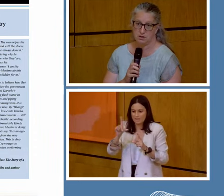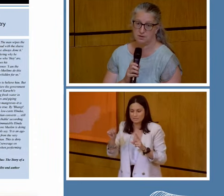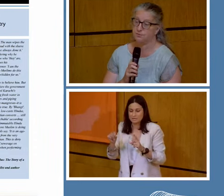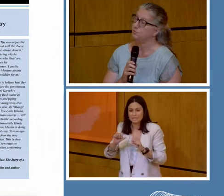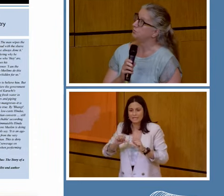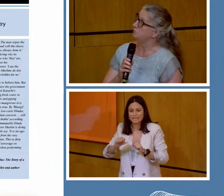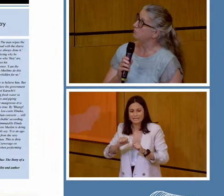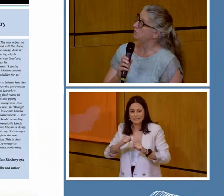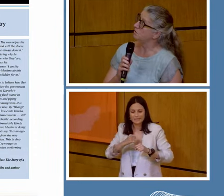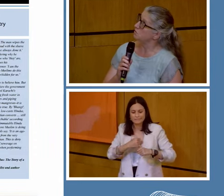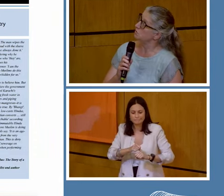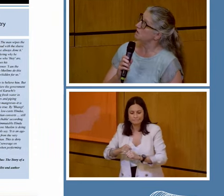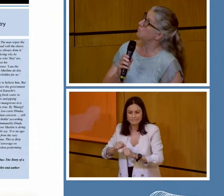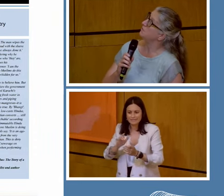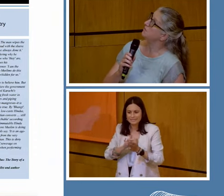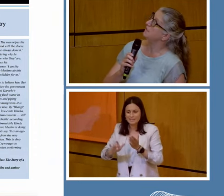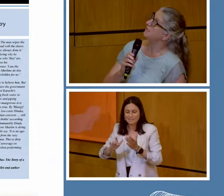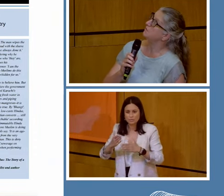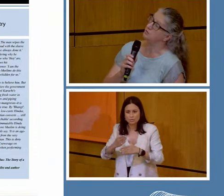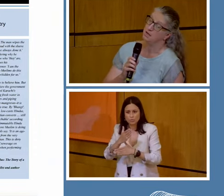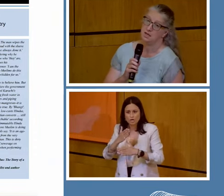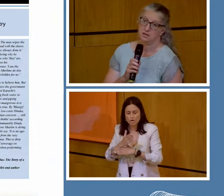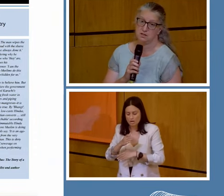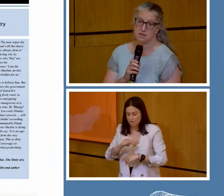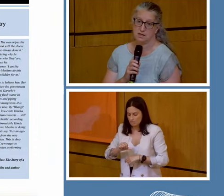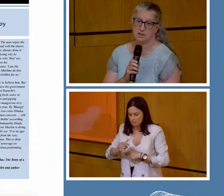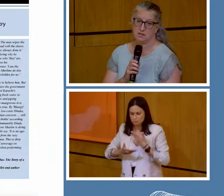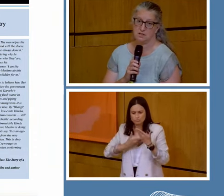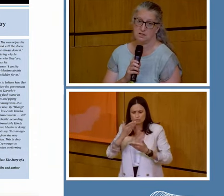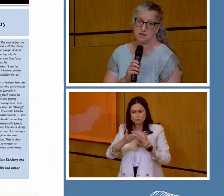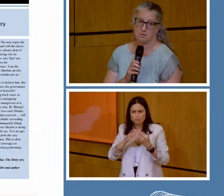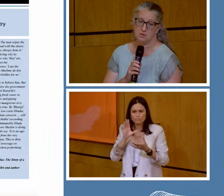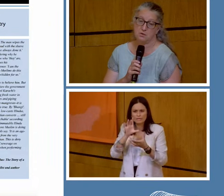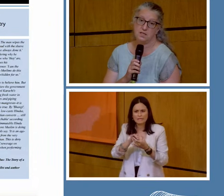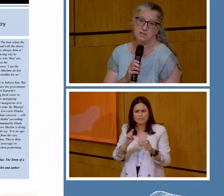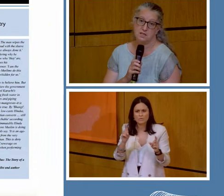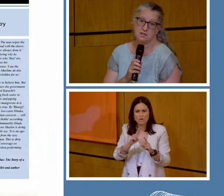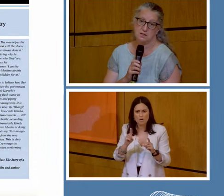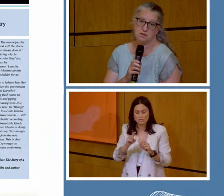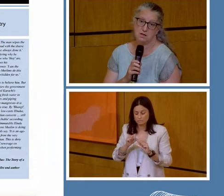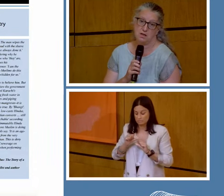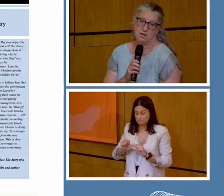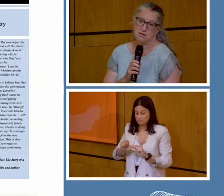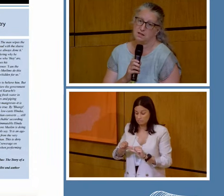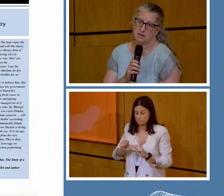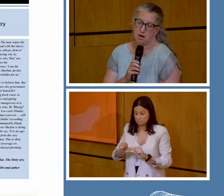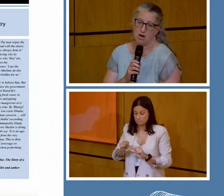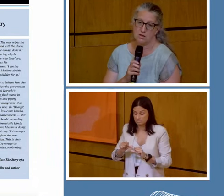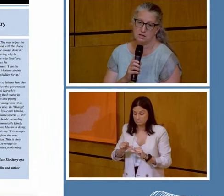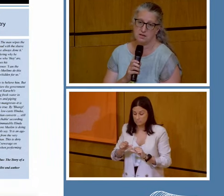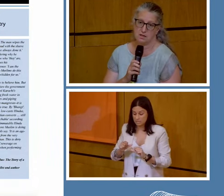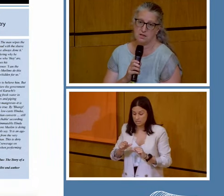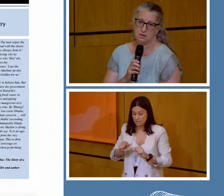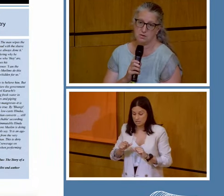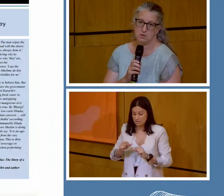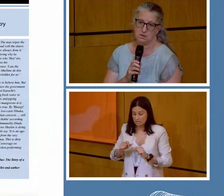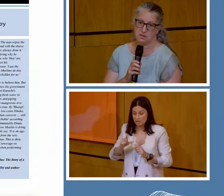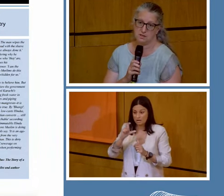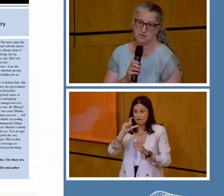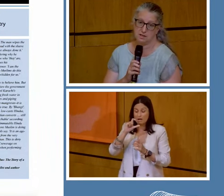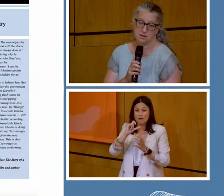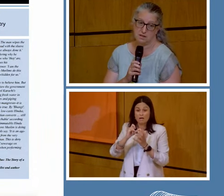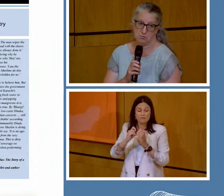worker. The story I want to tell you concerns, so these are caste-like